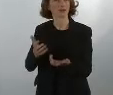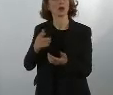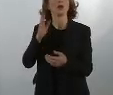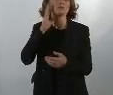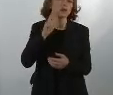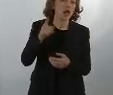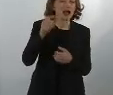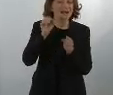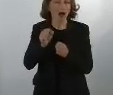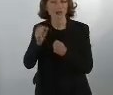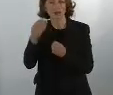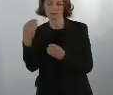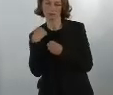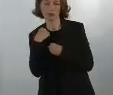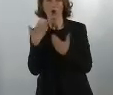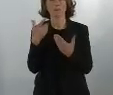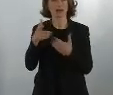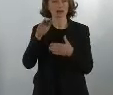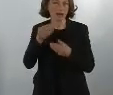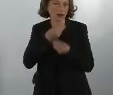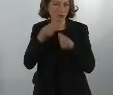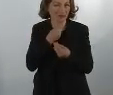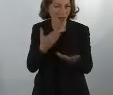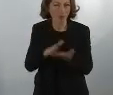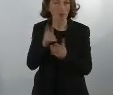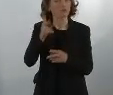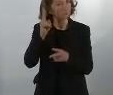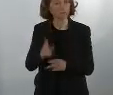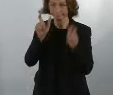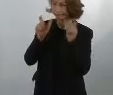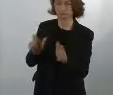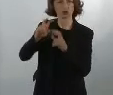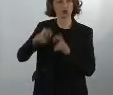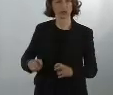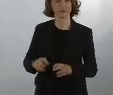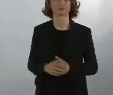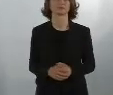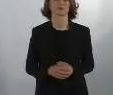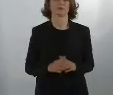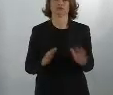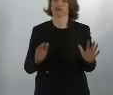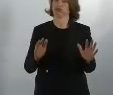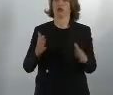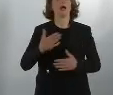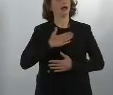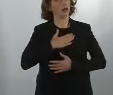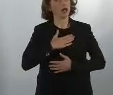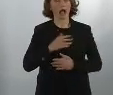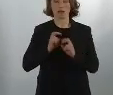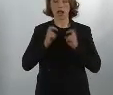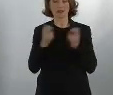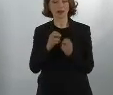will she do this study, and if so, why? Well, if another member of the cabinet,